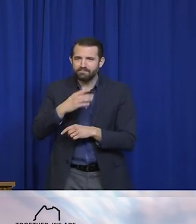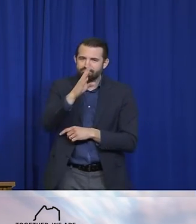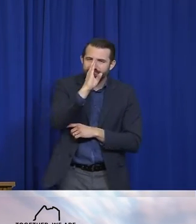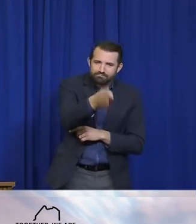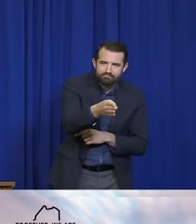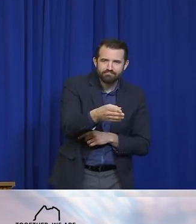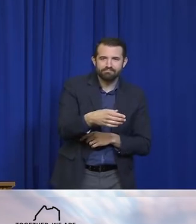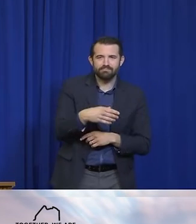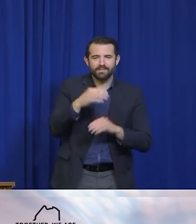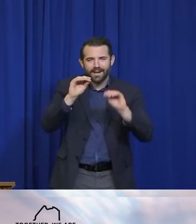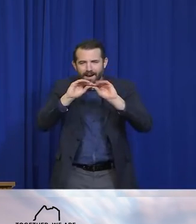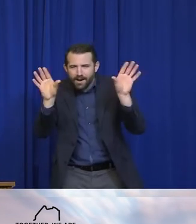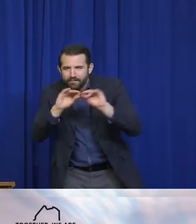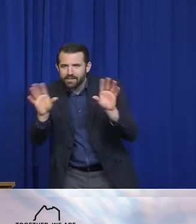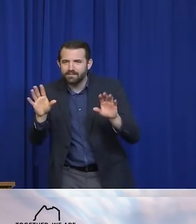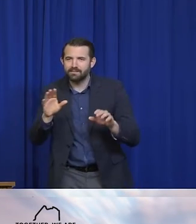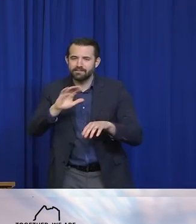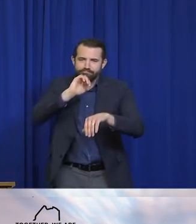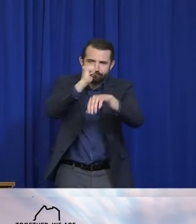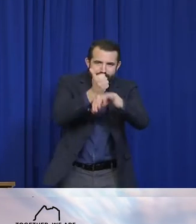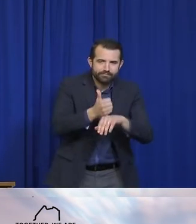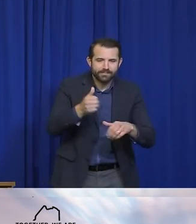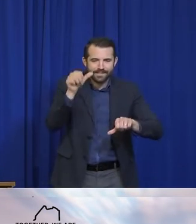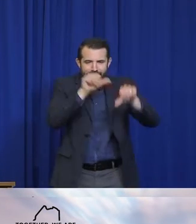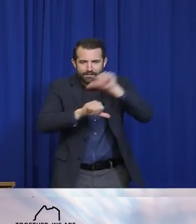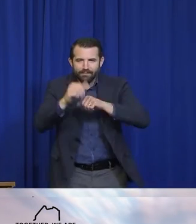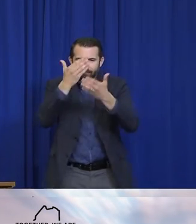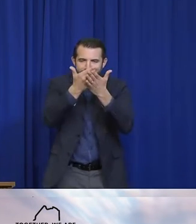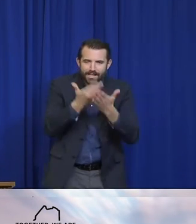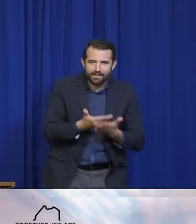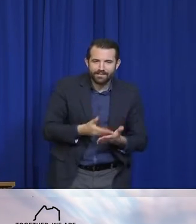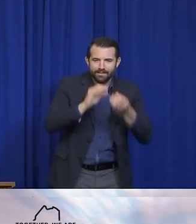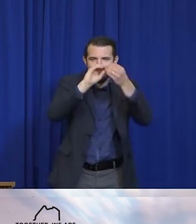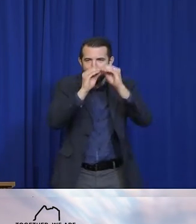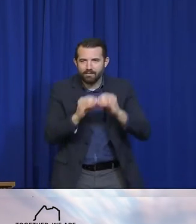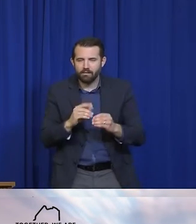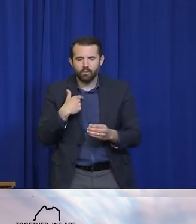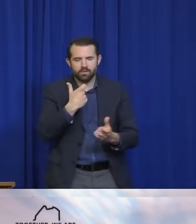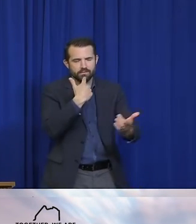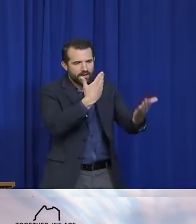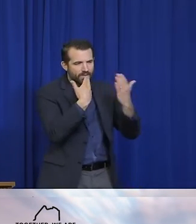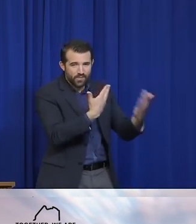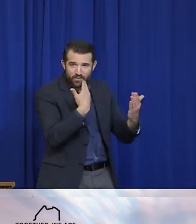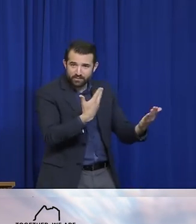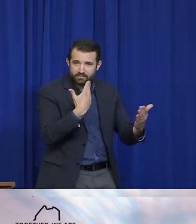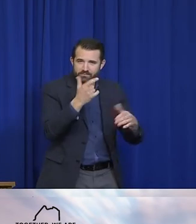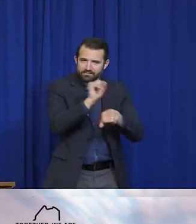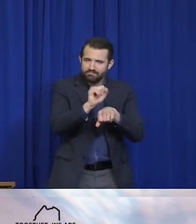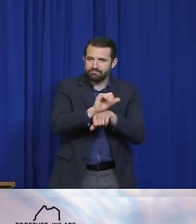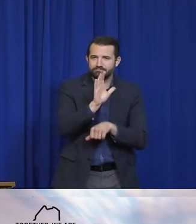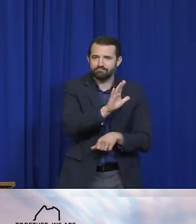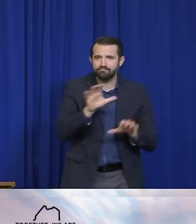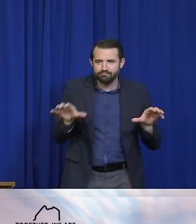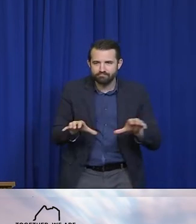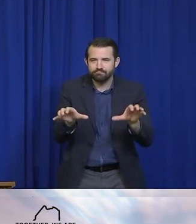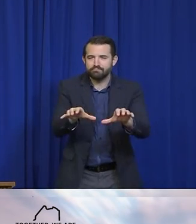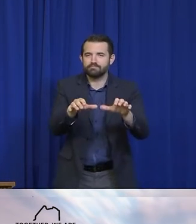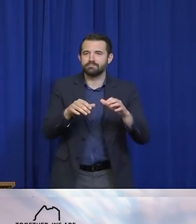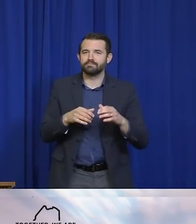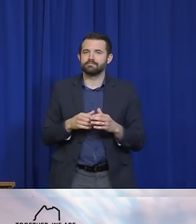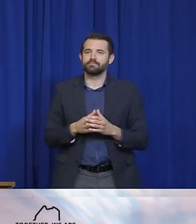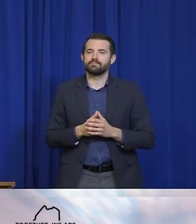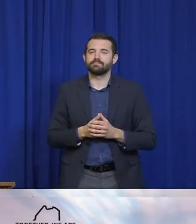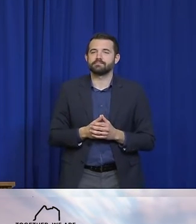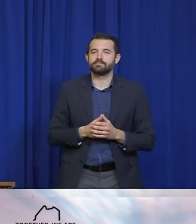and for your experience. We all thank you. What is it that draws us to the quiet hum of a